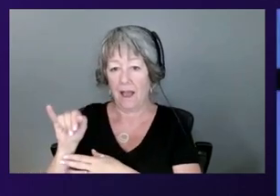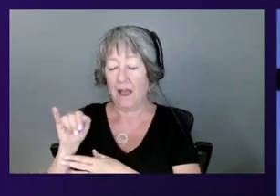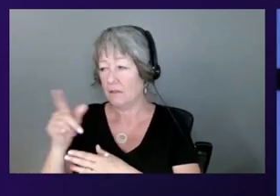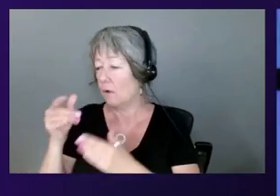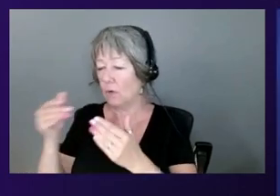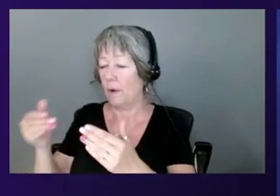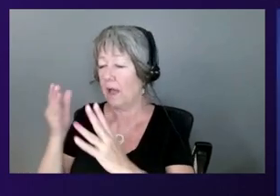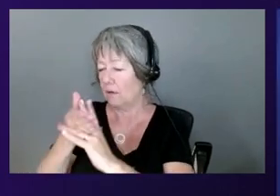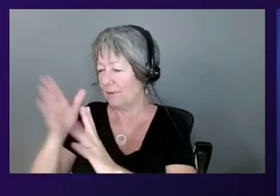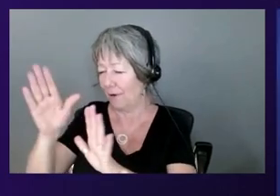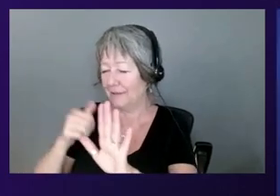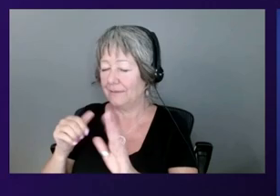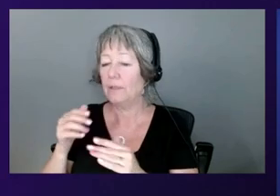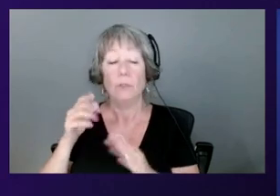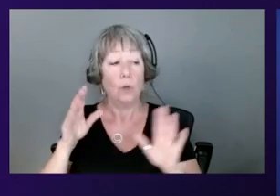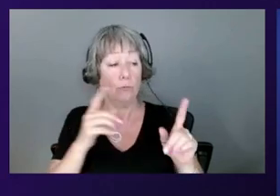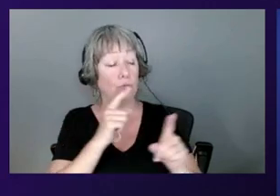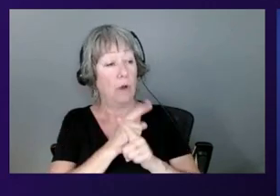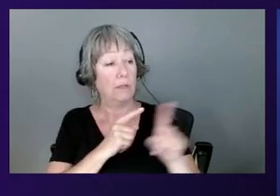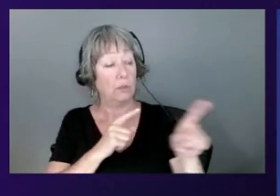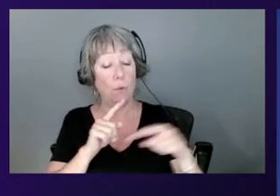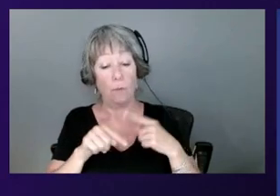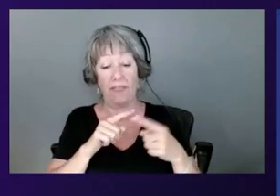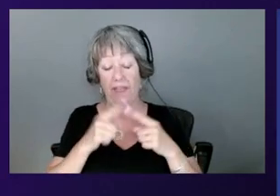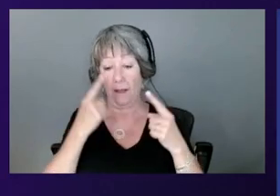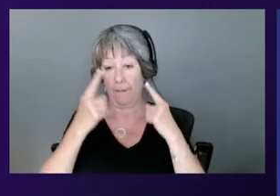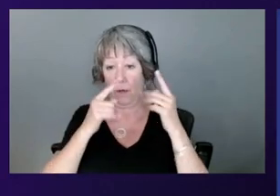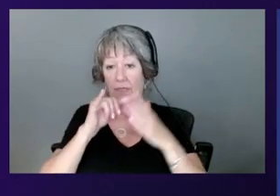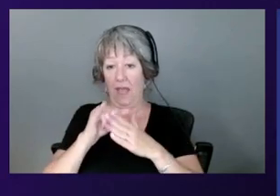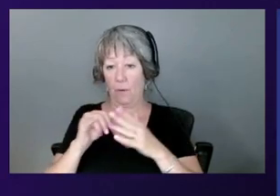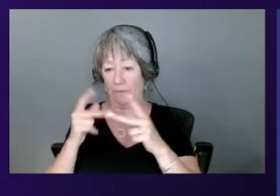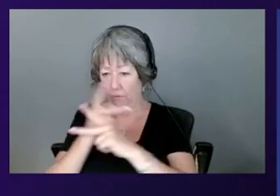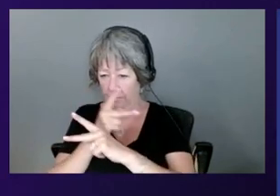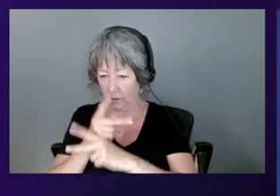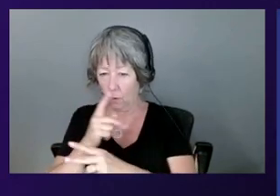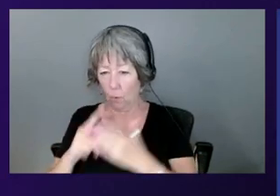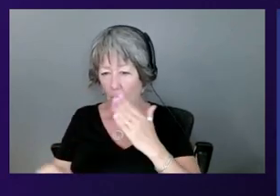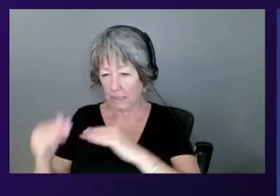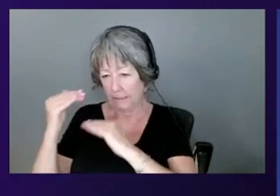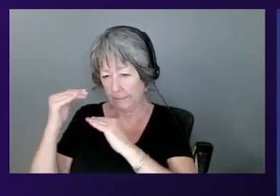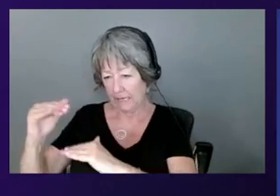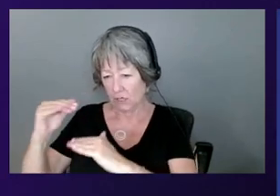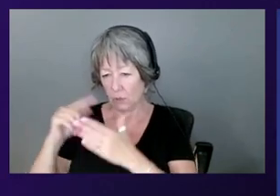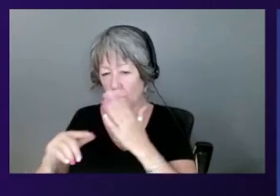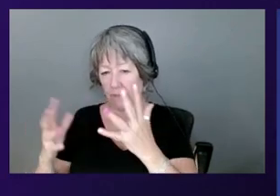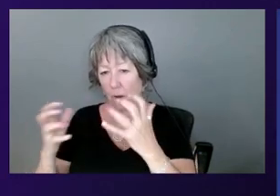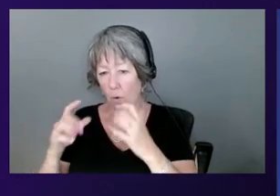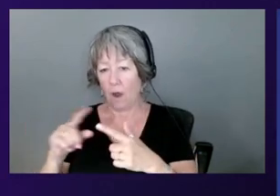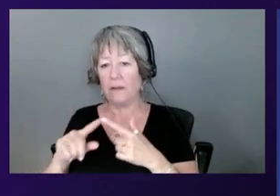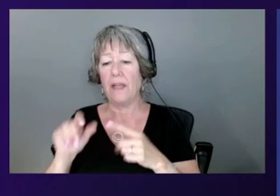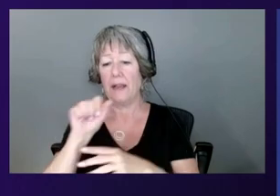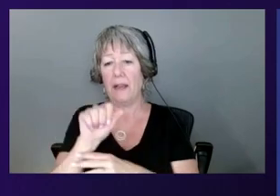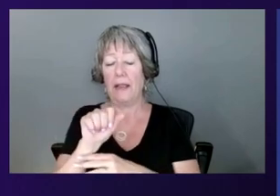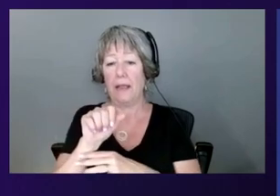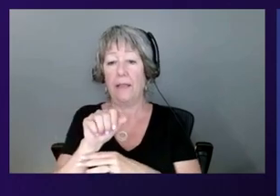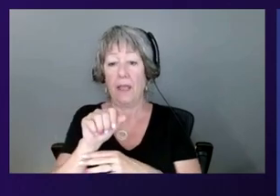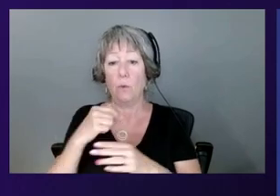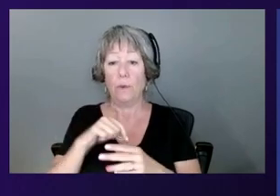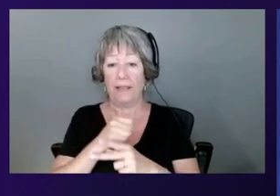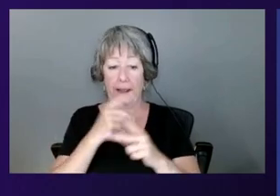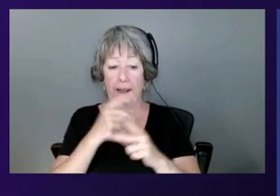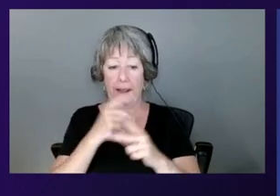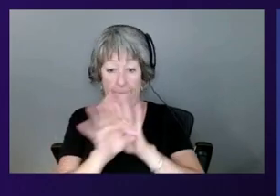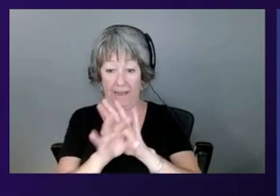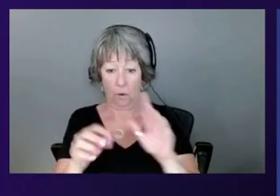interrupted you. Yeah, think about those two dimensions, and then from there, work with the AWS team, look at our solutions, and then that's how you can pick the right one that